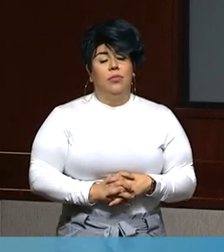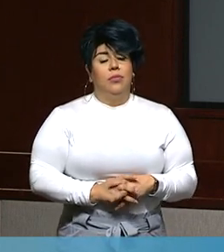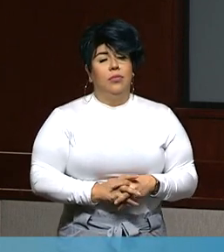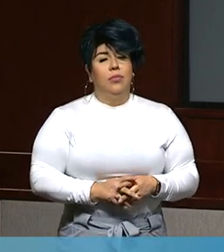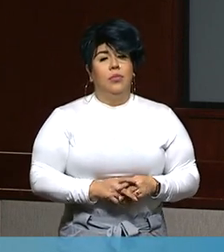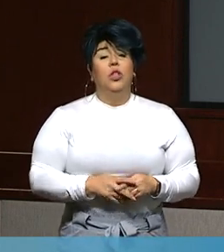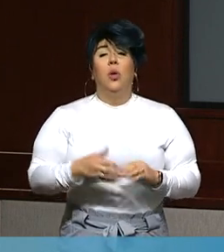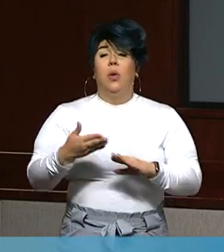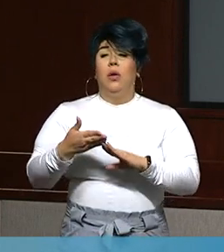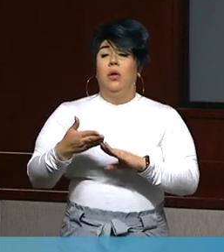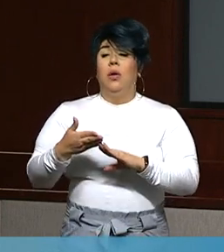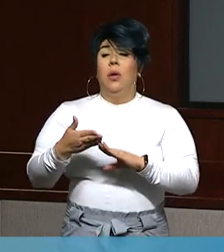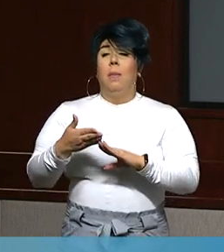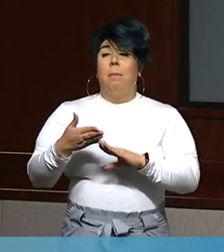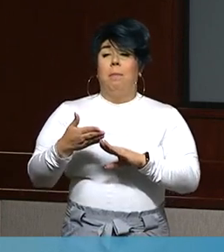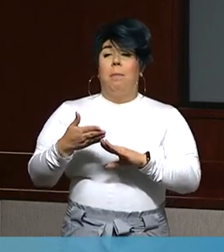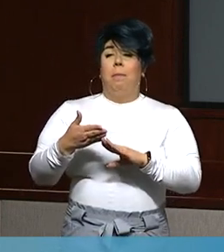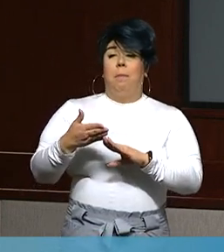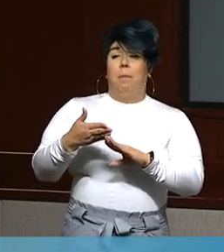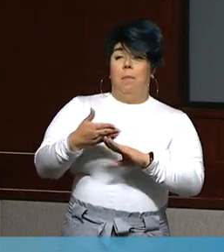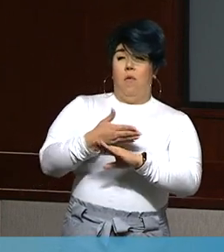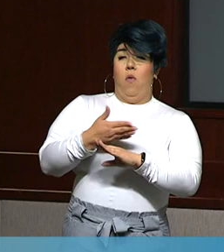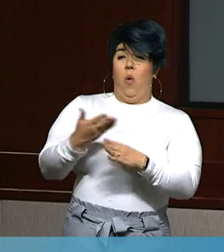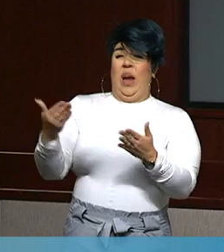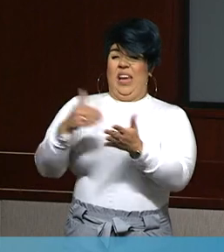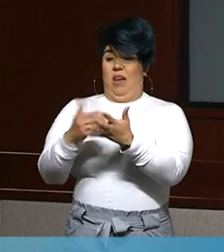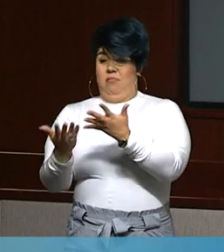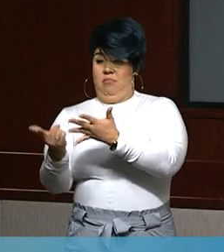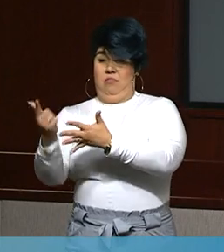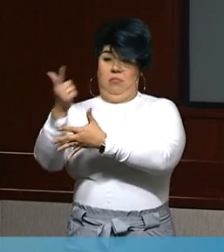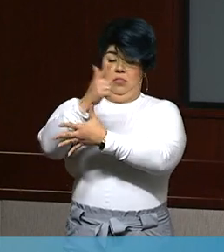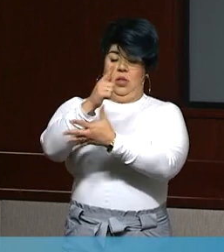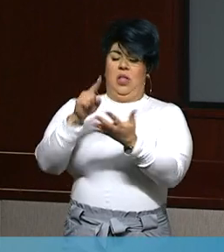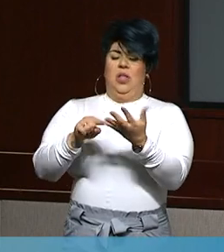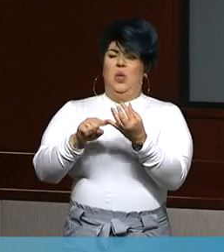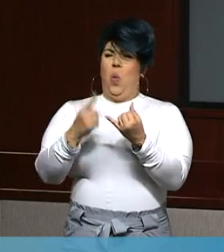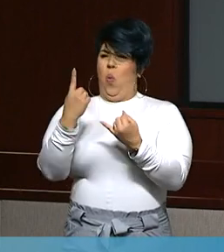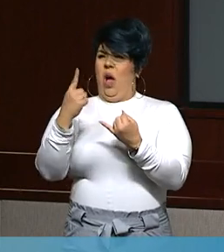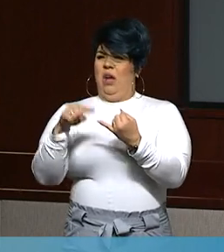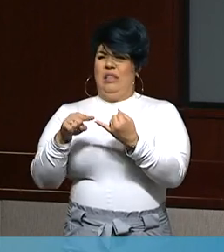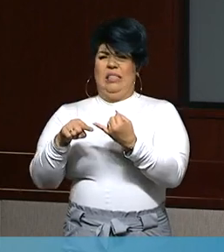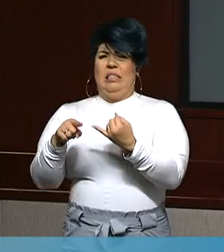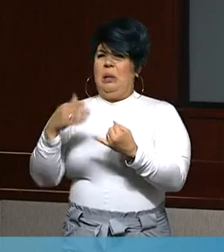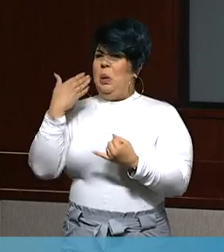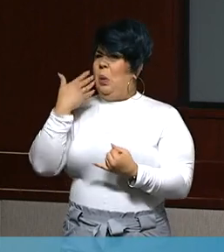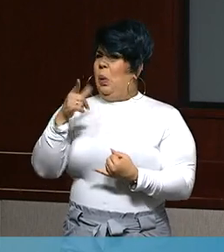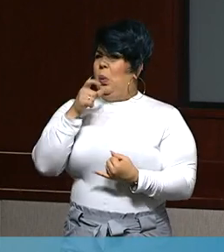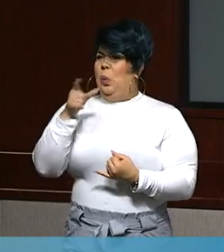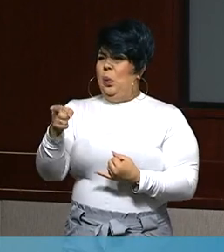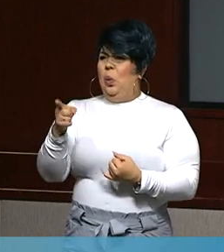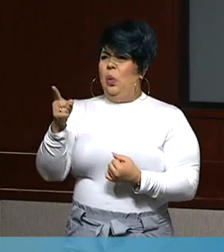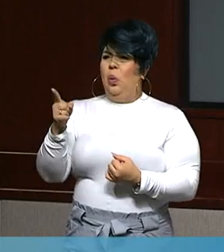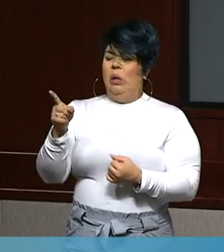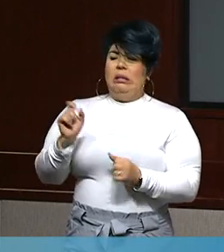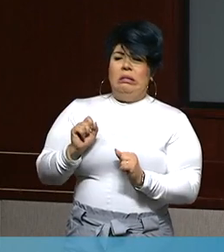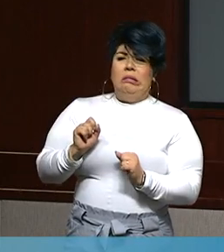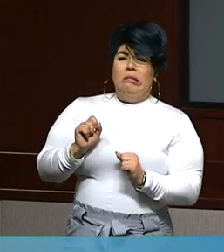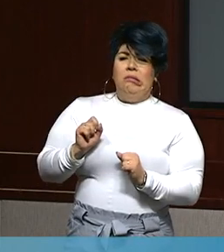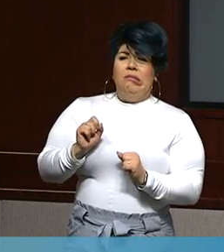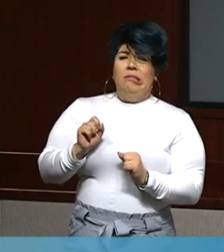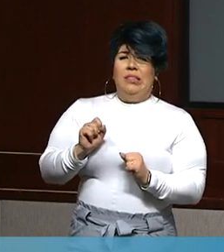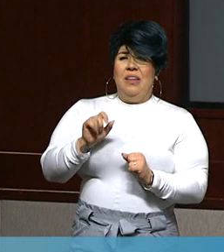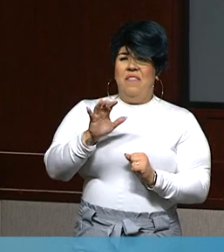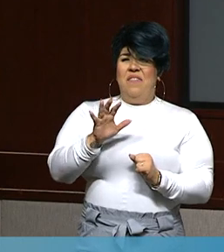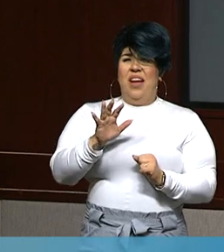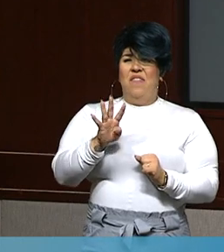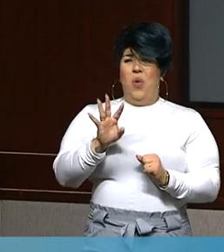Before we go back through the list of outlets, there is one unknown caller. We don't know exactly which outlet you're with. It's a